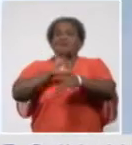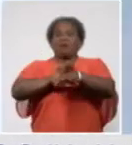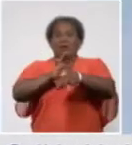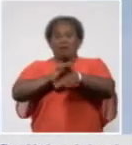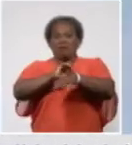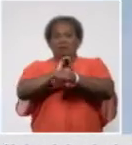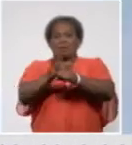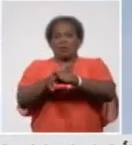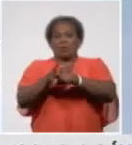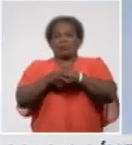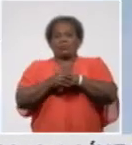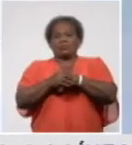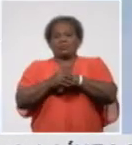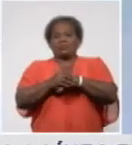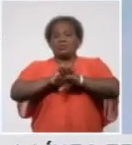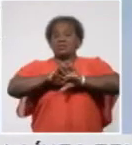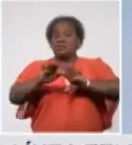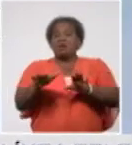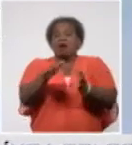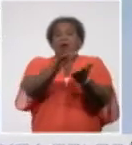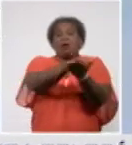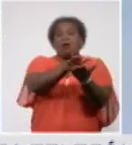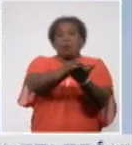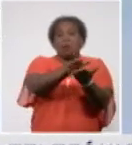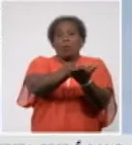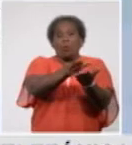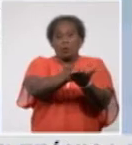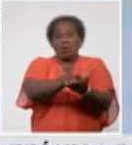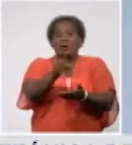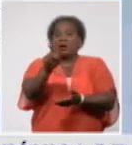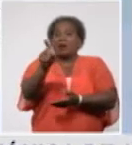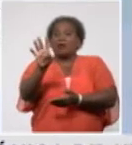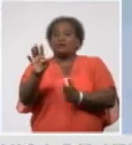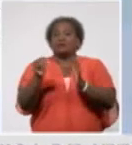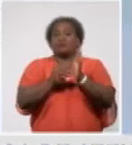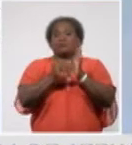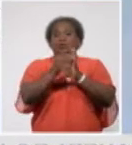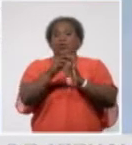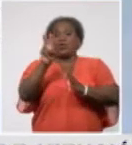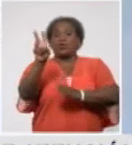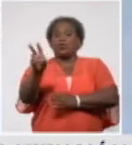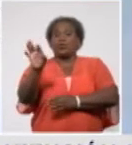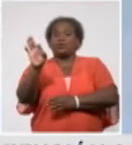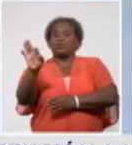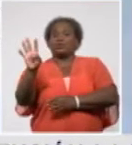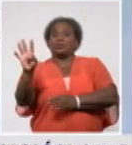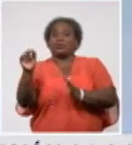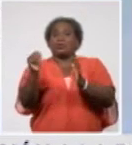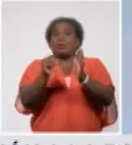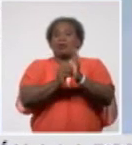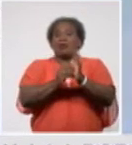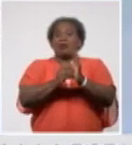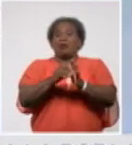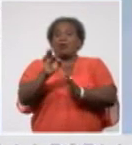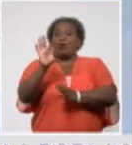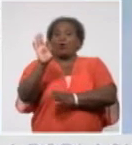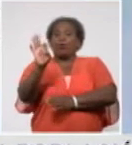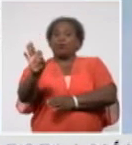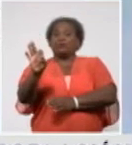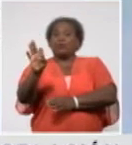52,19% of all cases worldwide, reported 53